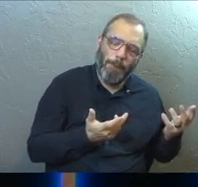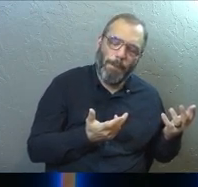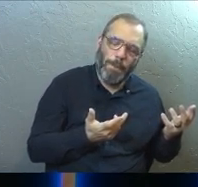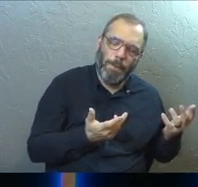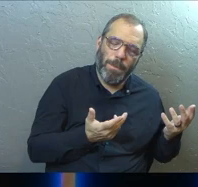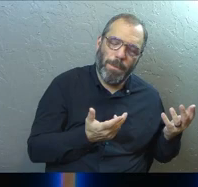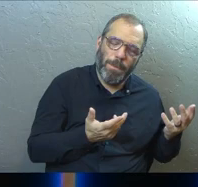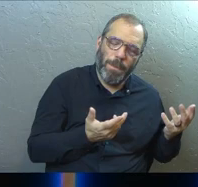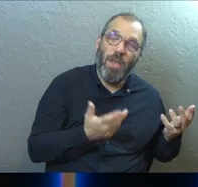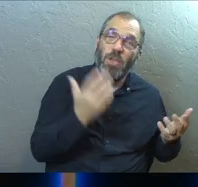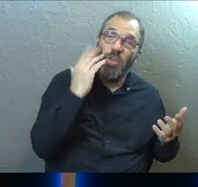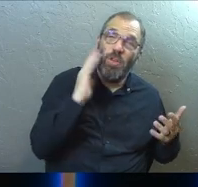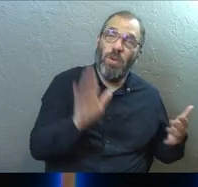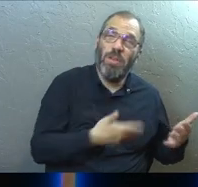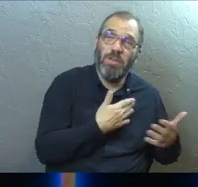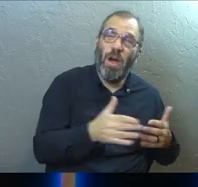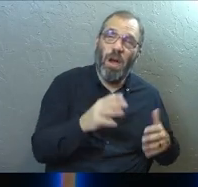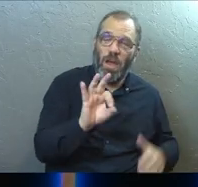Sinatra, I did it my way.